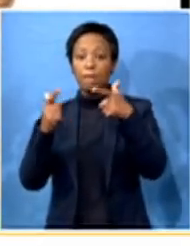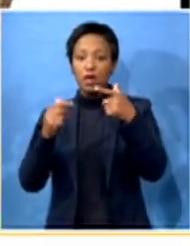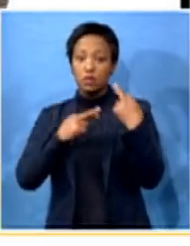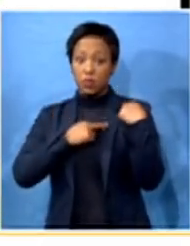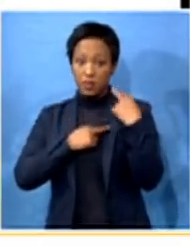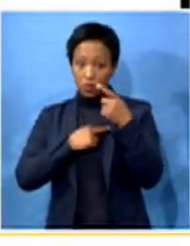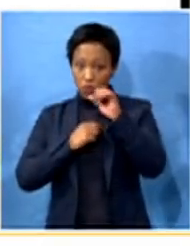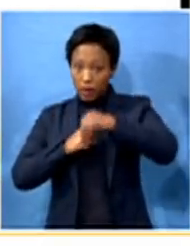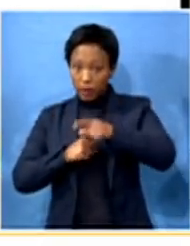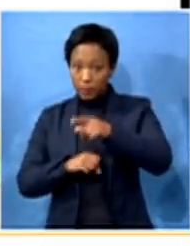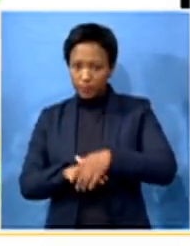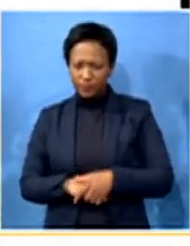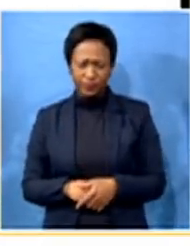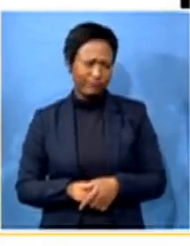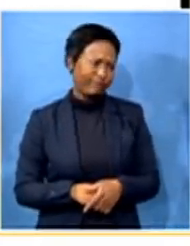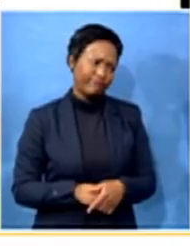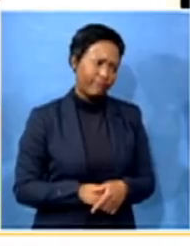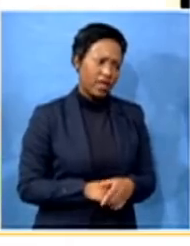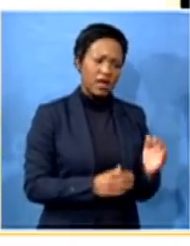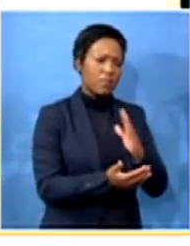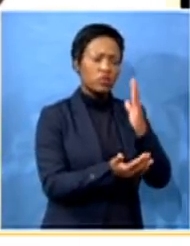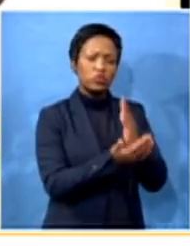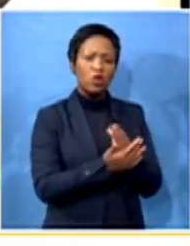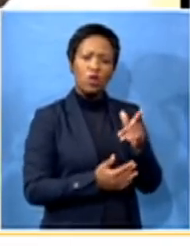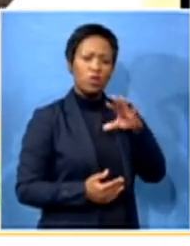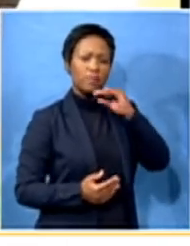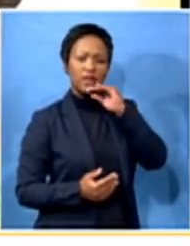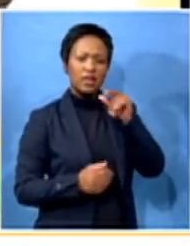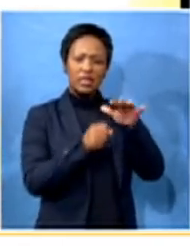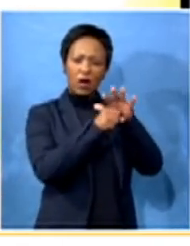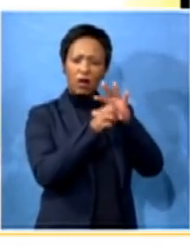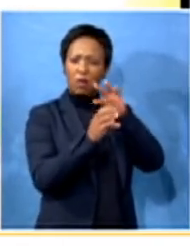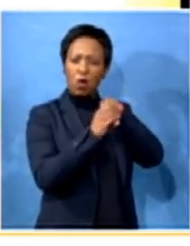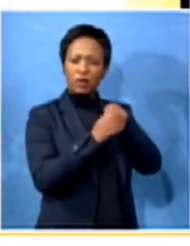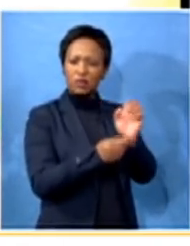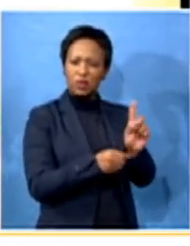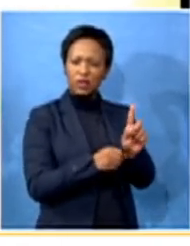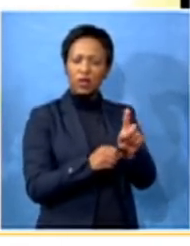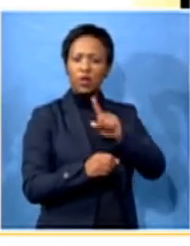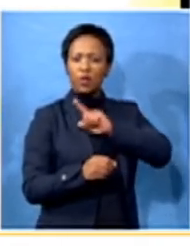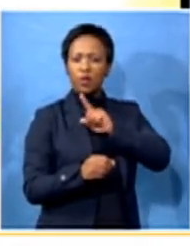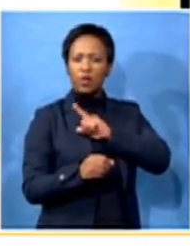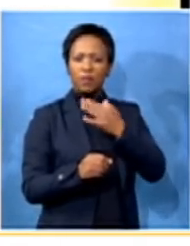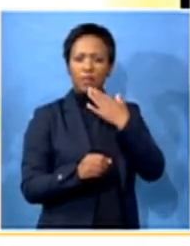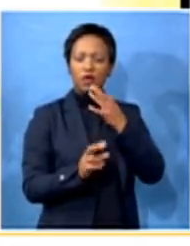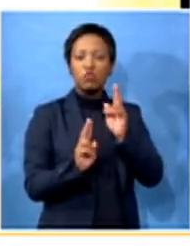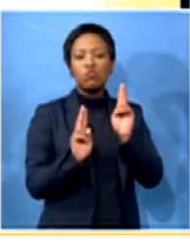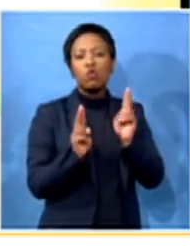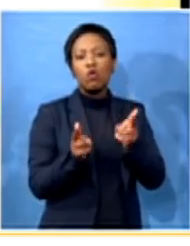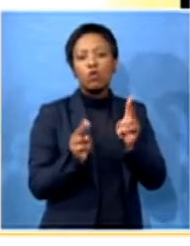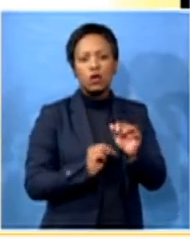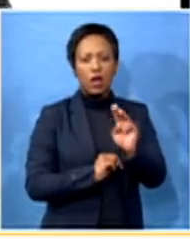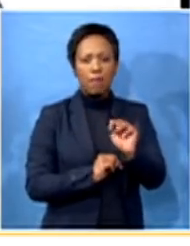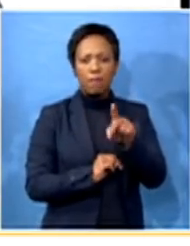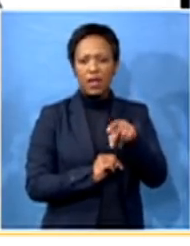I'm not sure in what context she'll be holding more overall responsibility because she's going to be an ordinary member of the legislature.